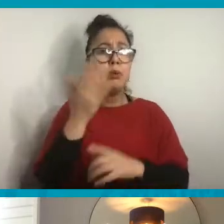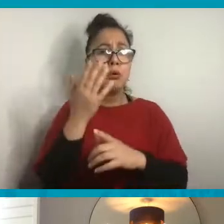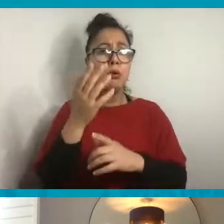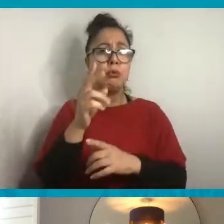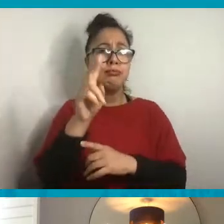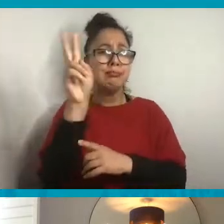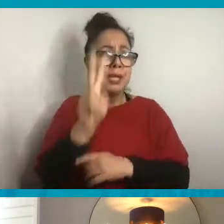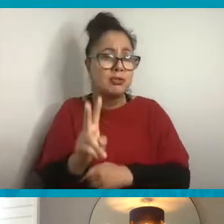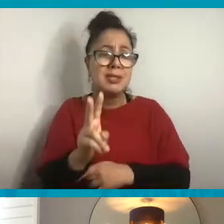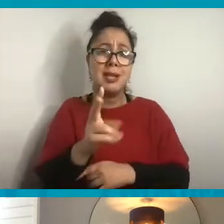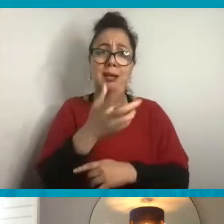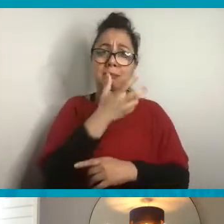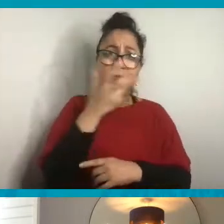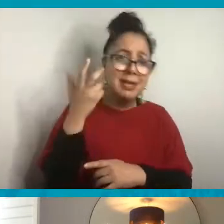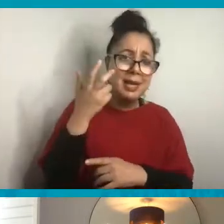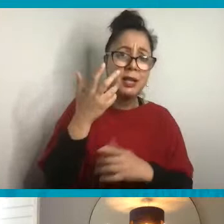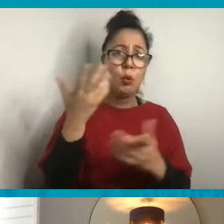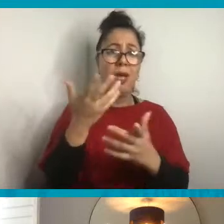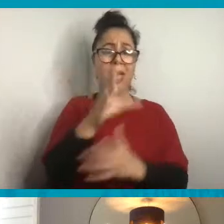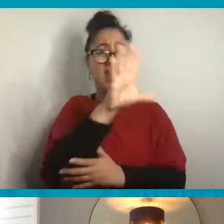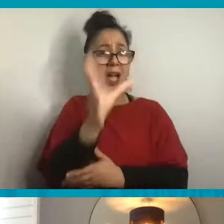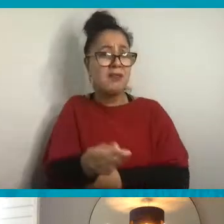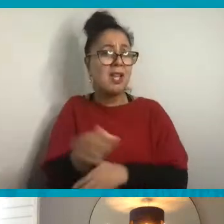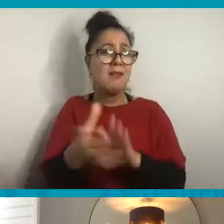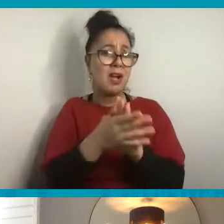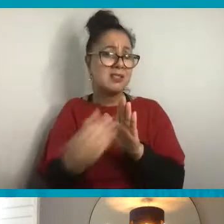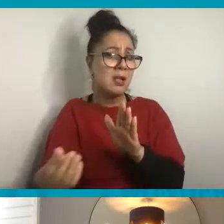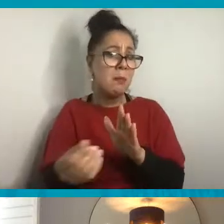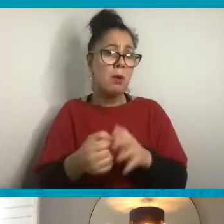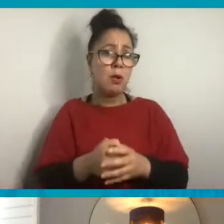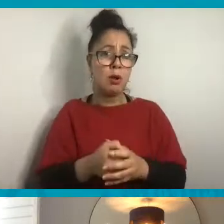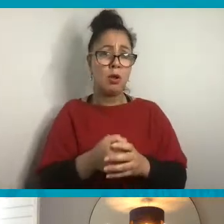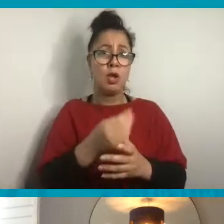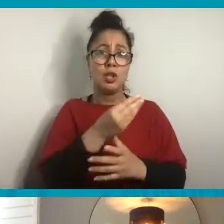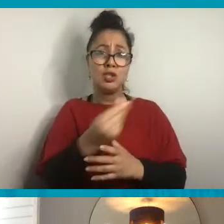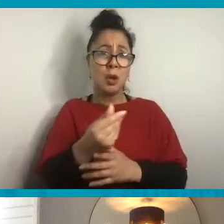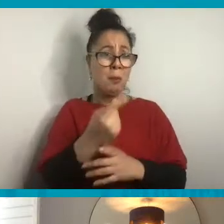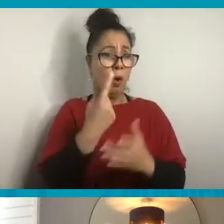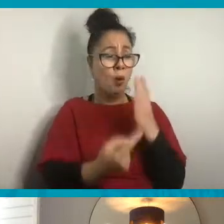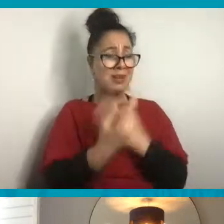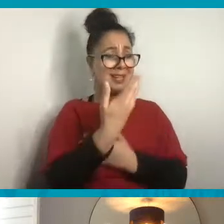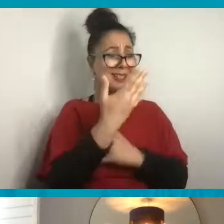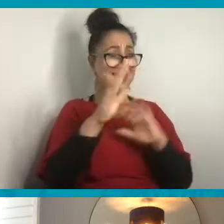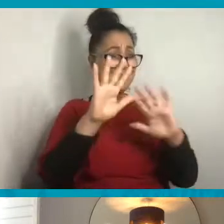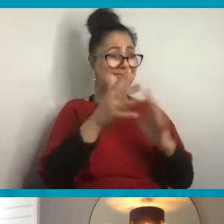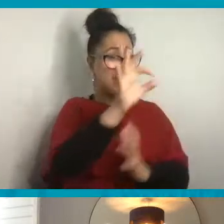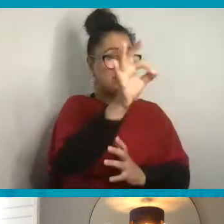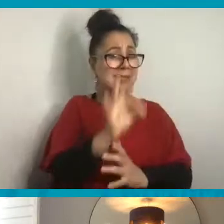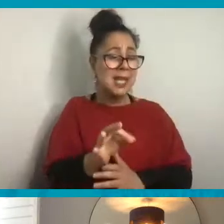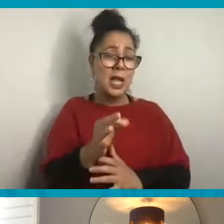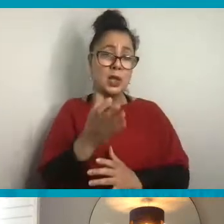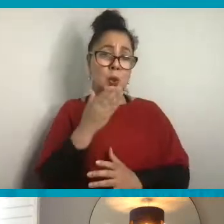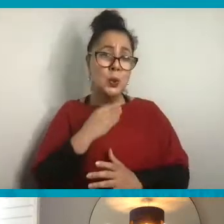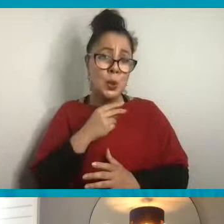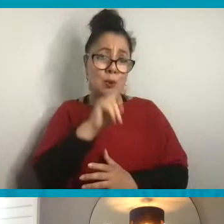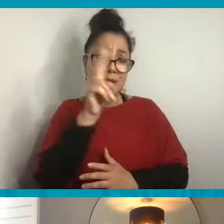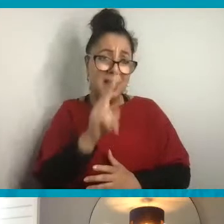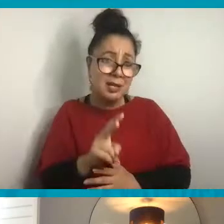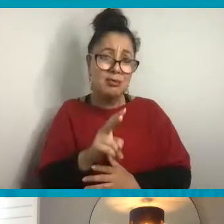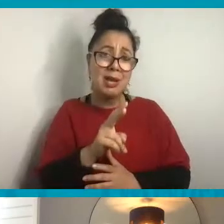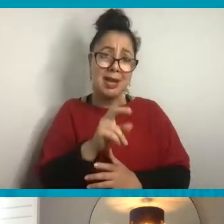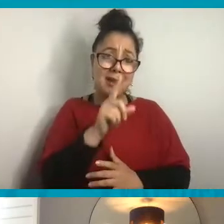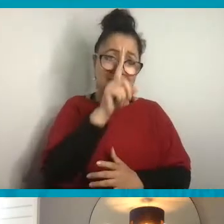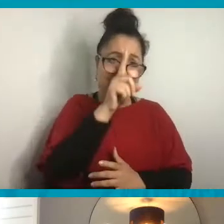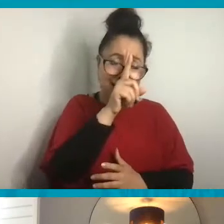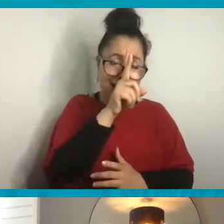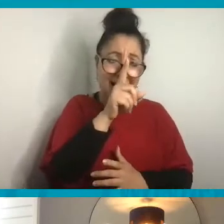their rate of electrification is like, some of them 10%, some of them 50%, not like in the UK or, or